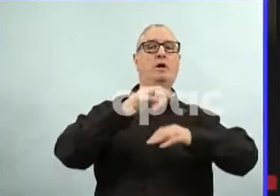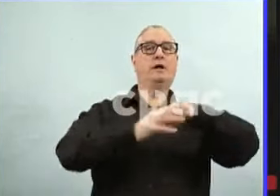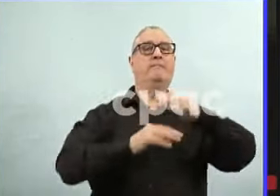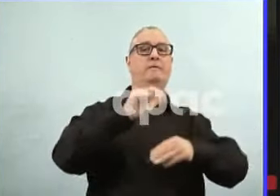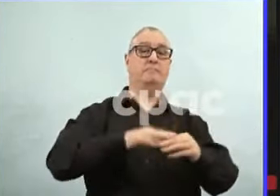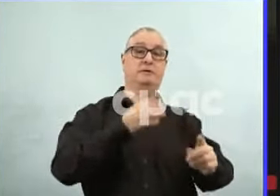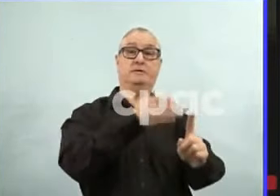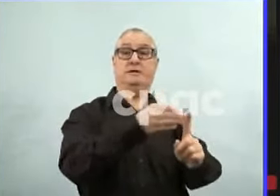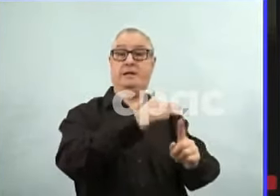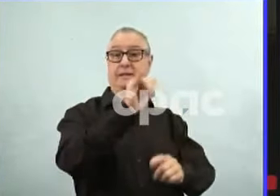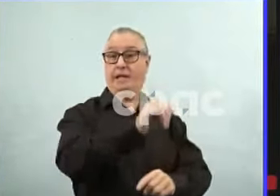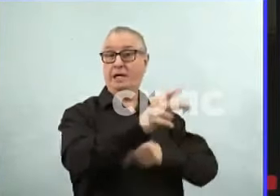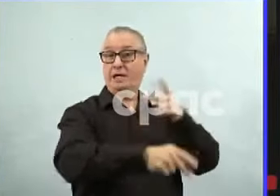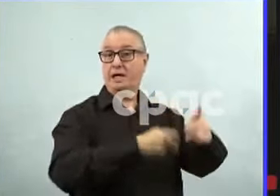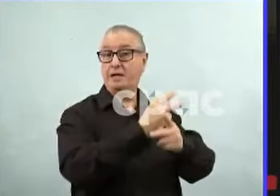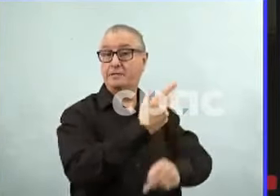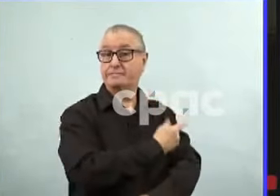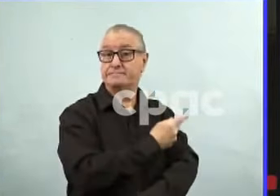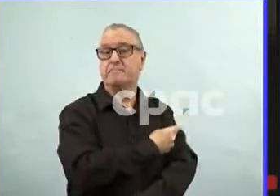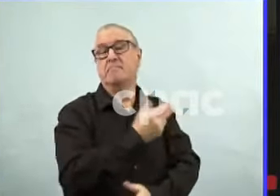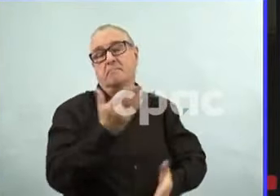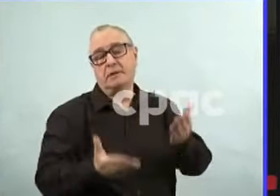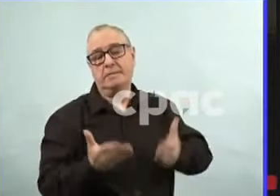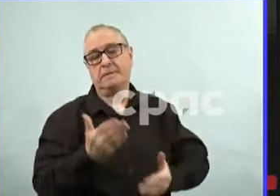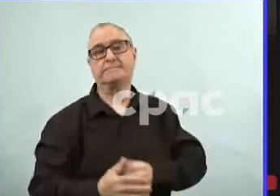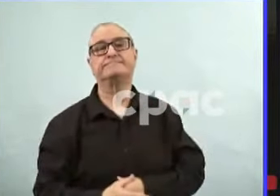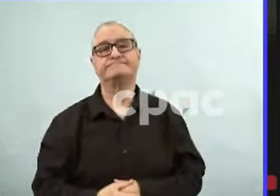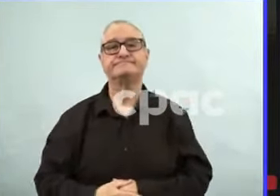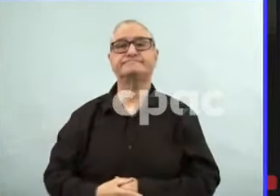From the Winnipeg Sun, Ryan.